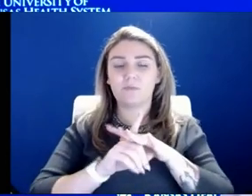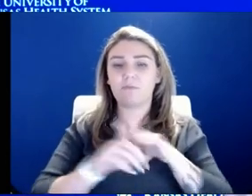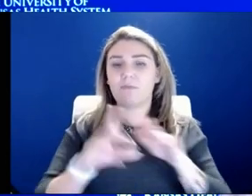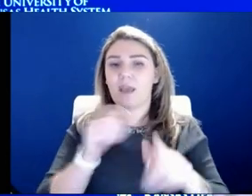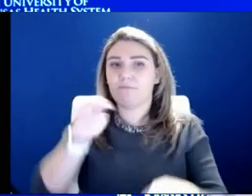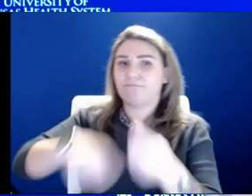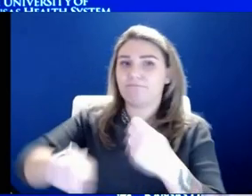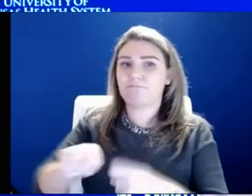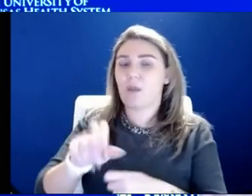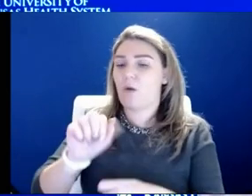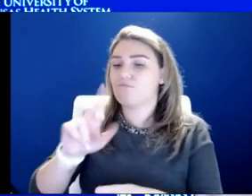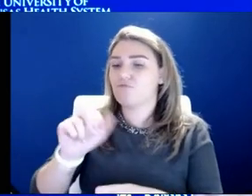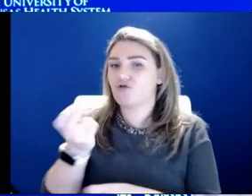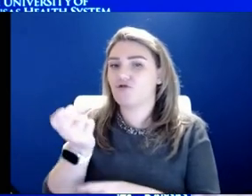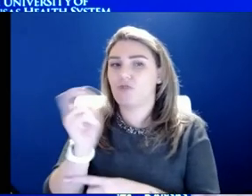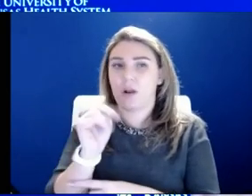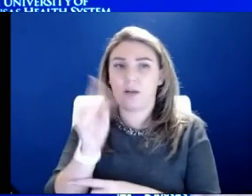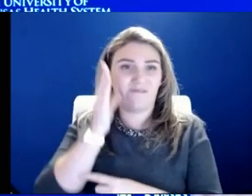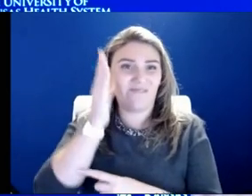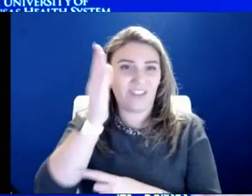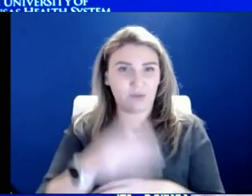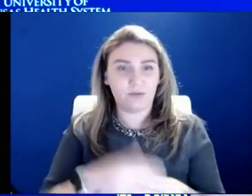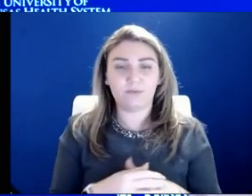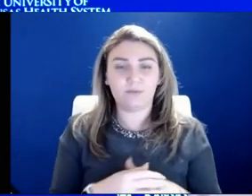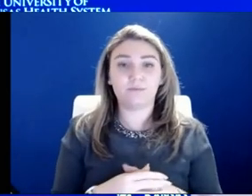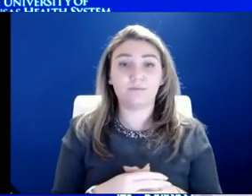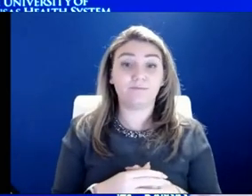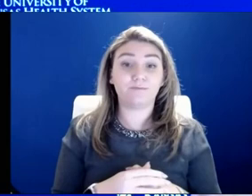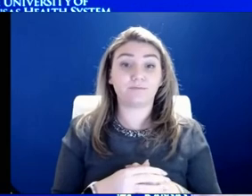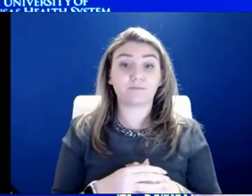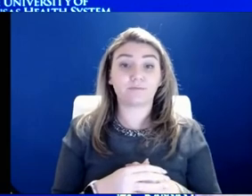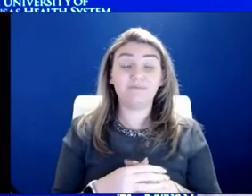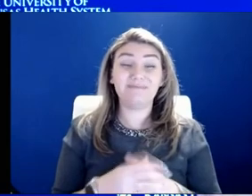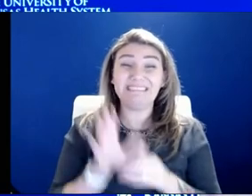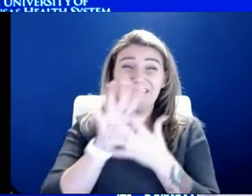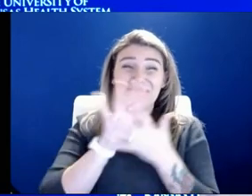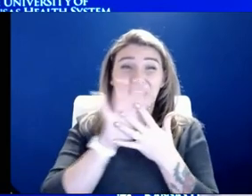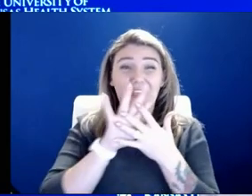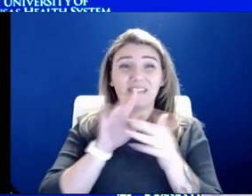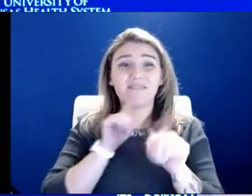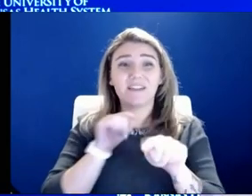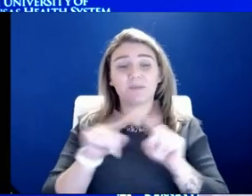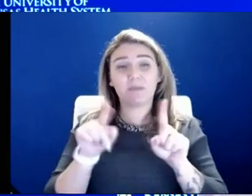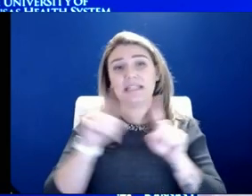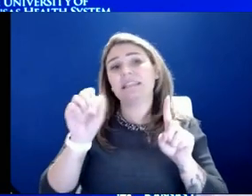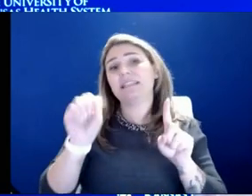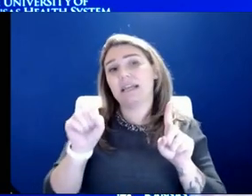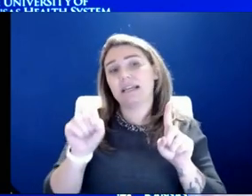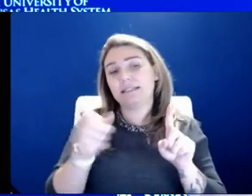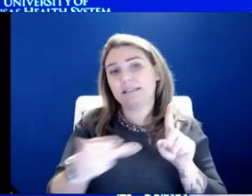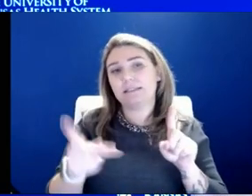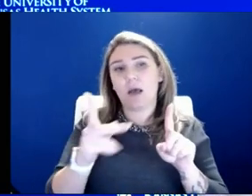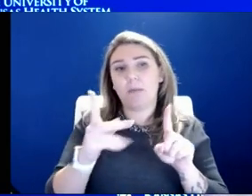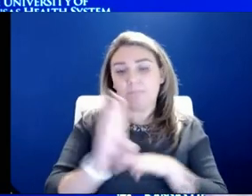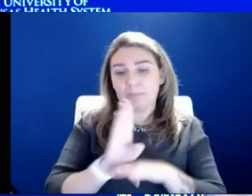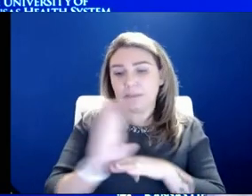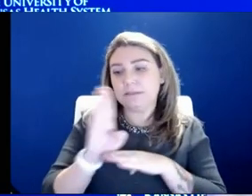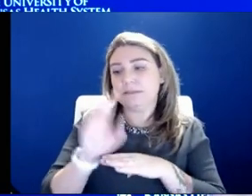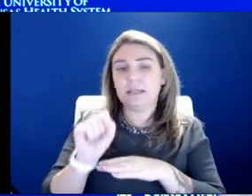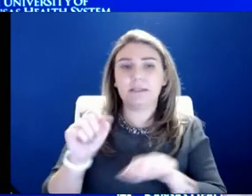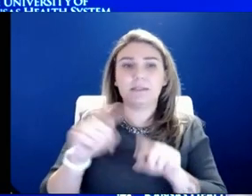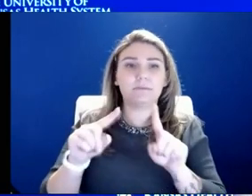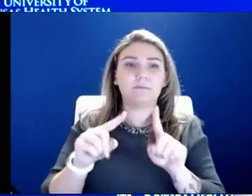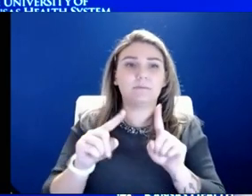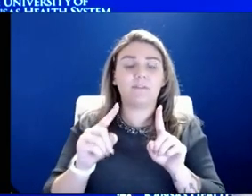eventually. So, you know, it is a convoluted answer. But yes, we know some companies are, it may be valuable, but we also know that we still